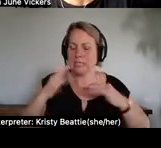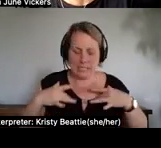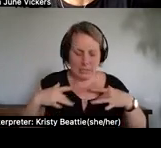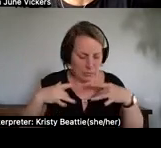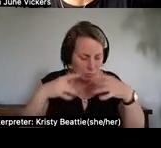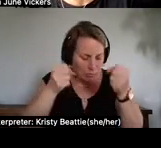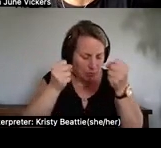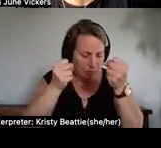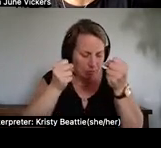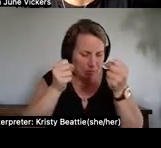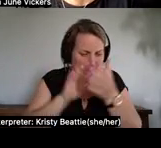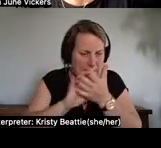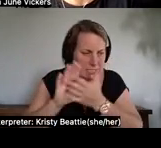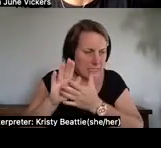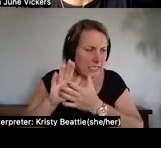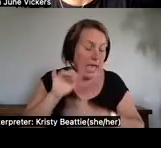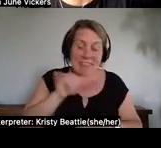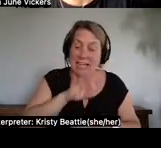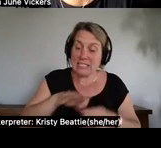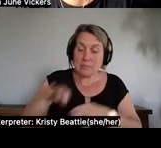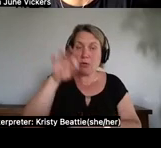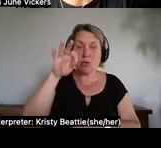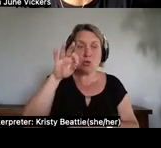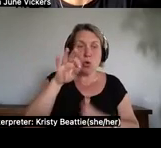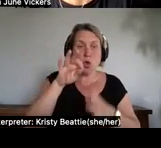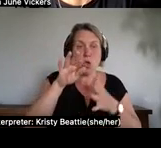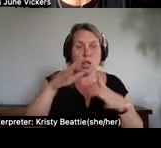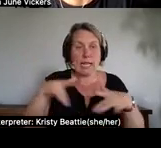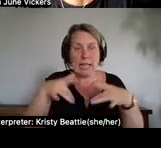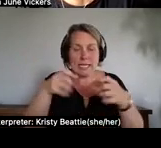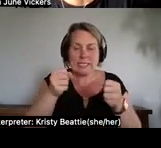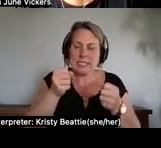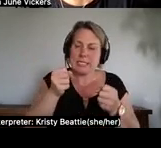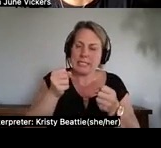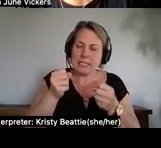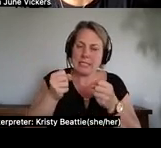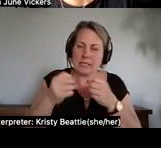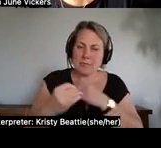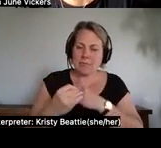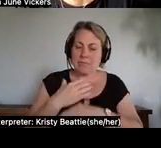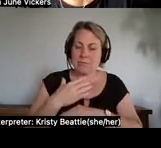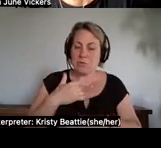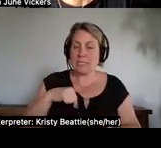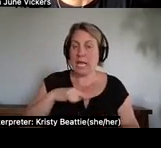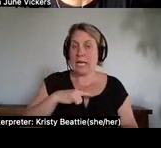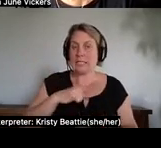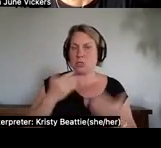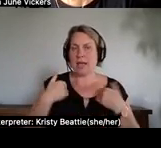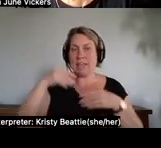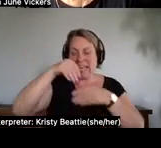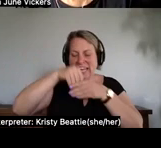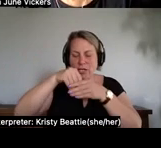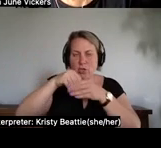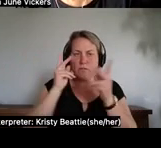the spiritual cleansing gives us our inner vision our ability